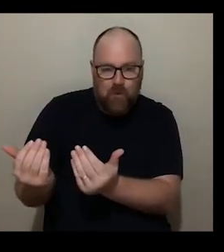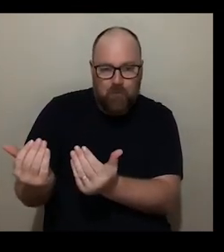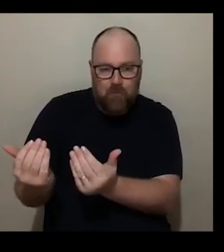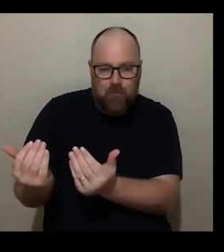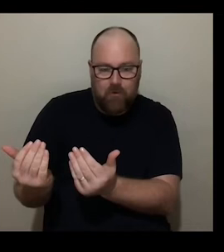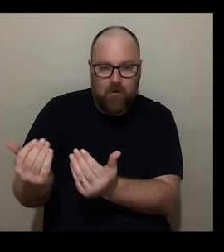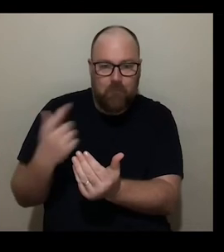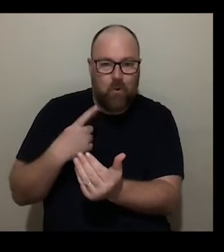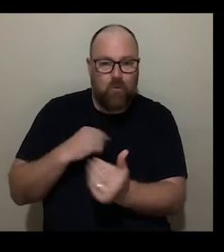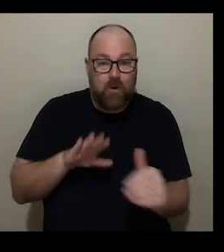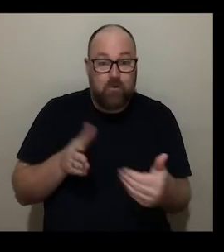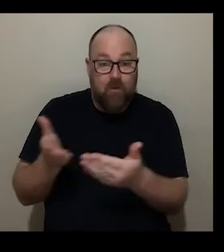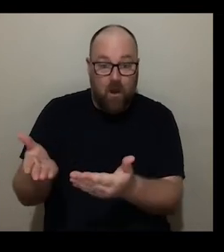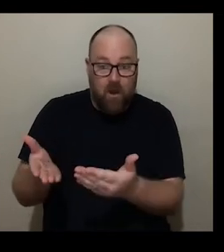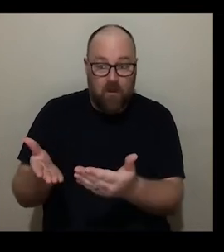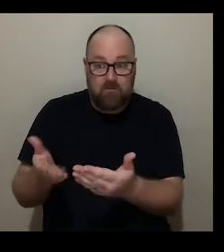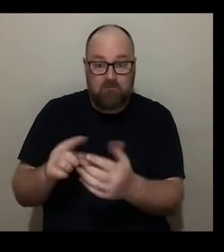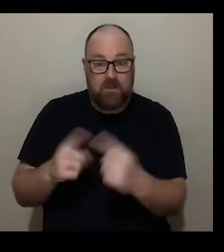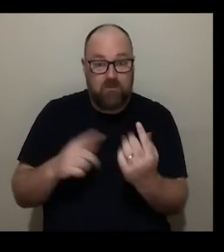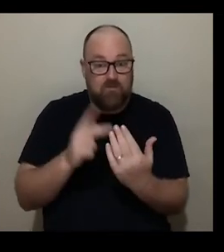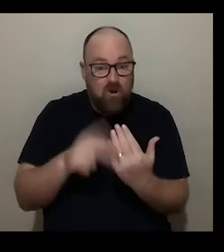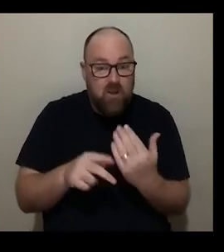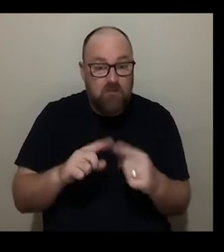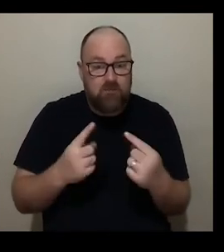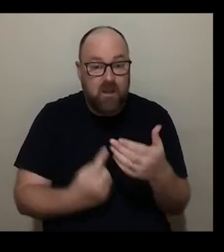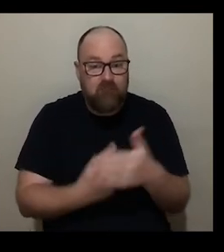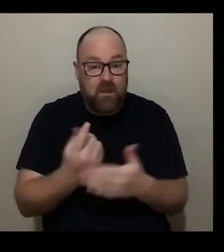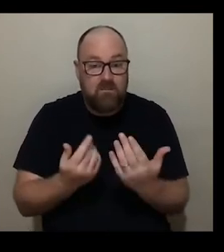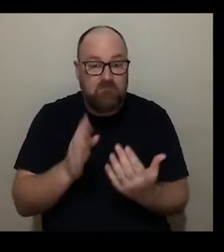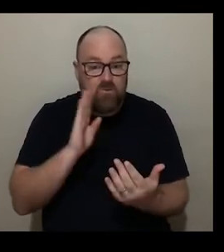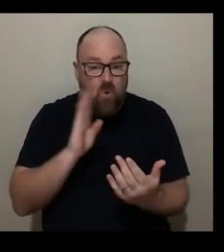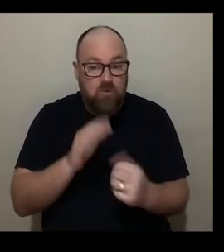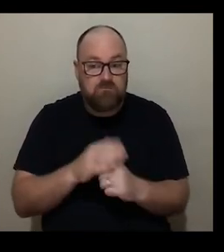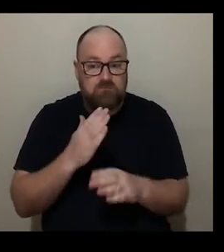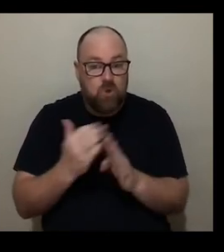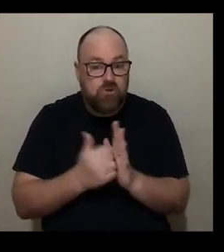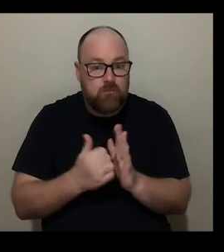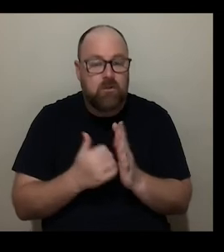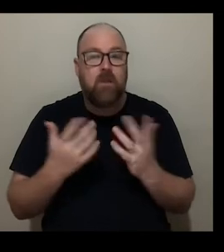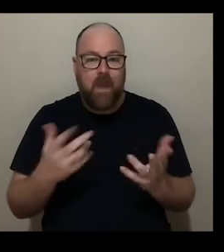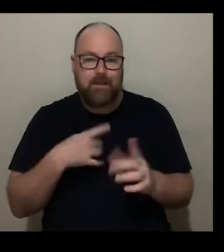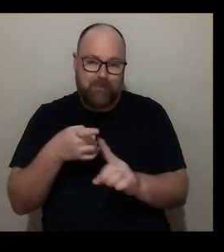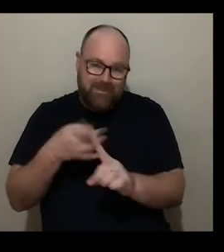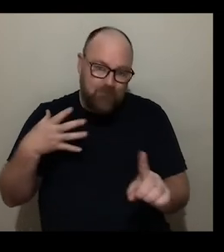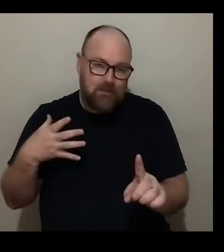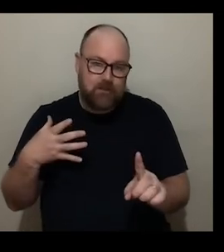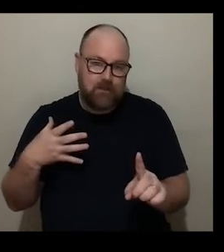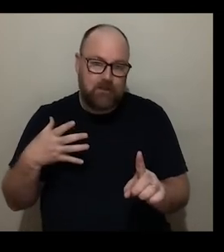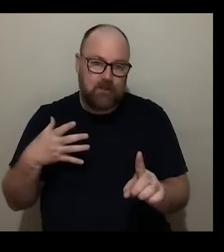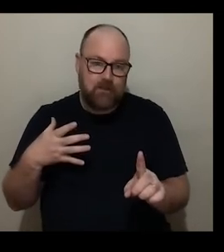by the provision of programs events talks workshops which are specifically